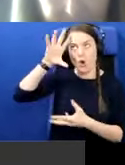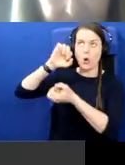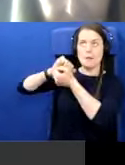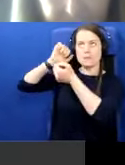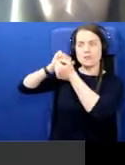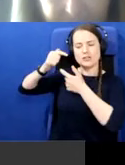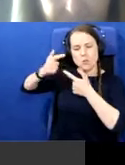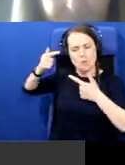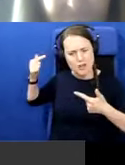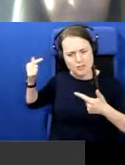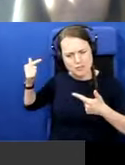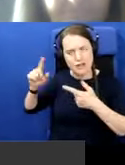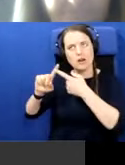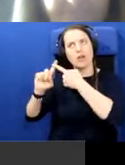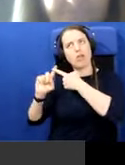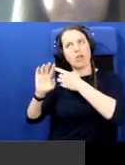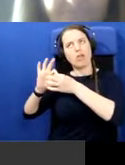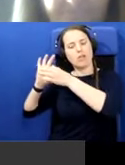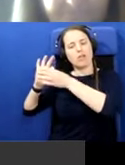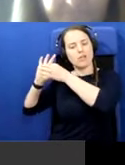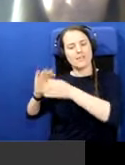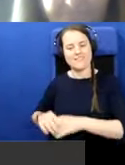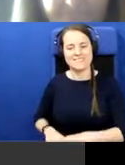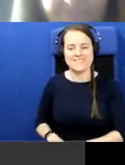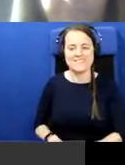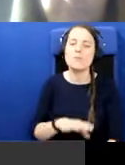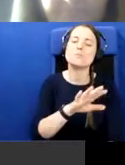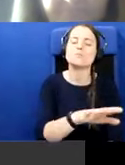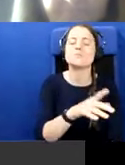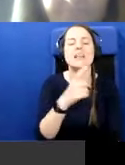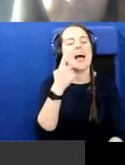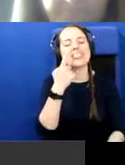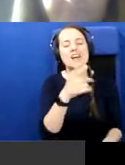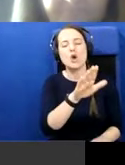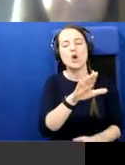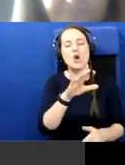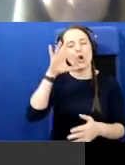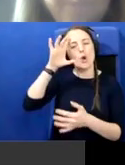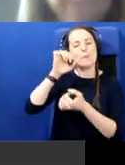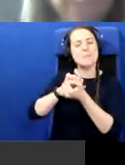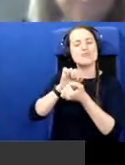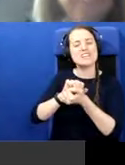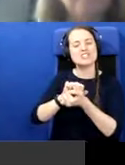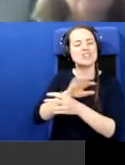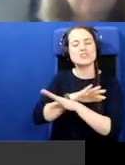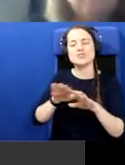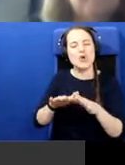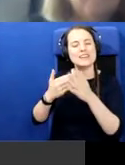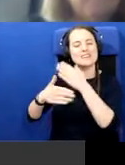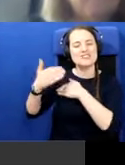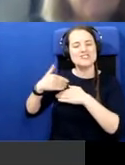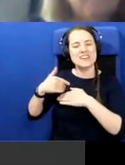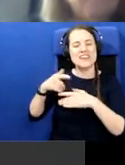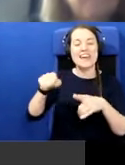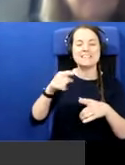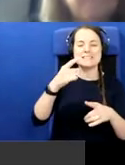I think commemoration isn't history. It's just not history. It's a version of history. It's a myth.